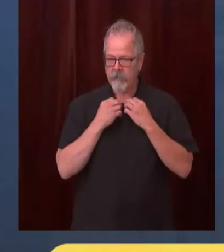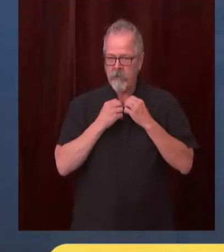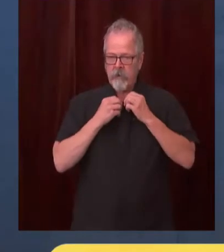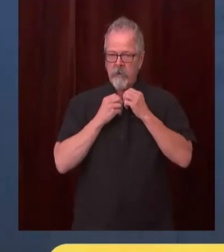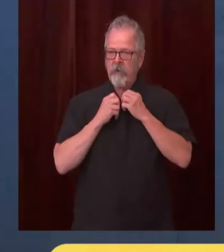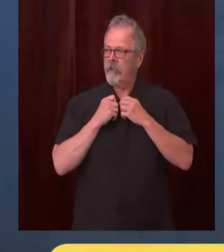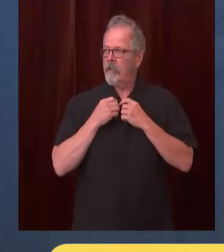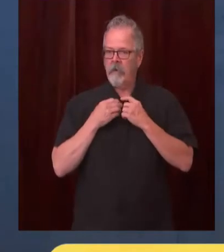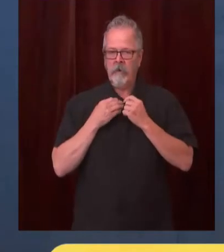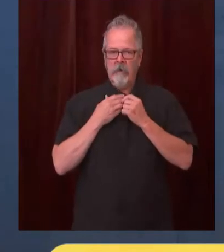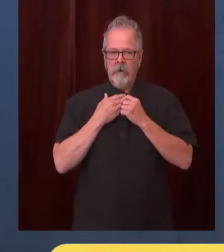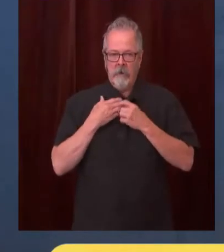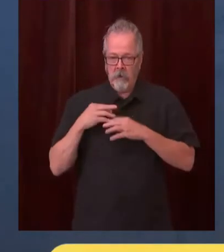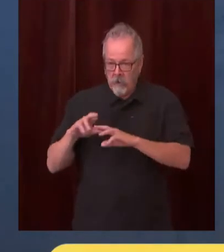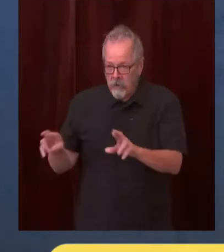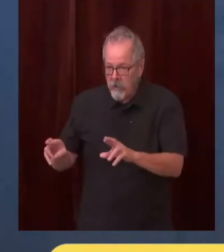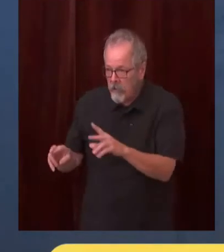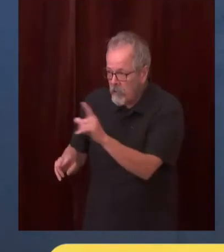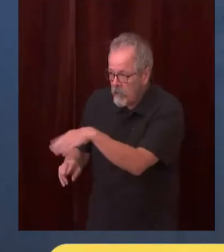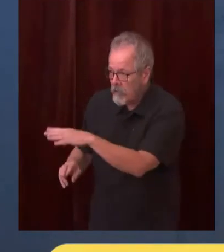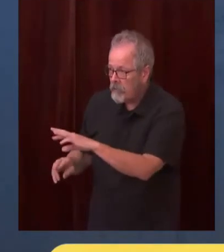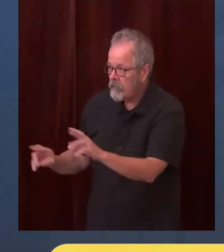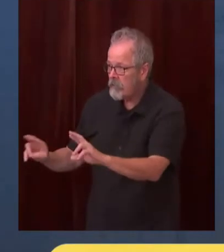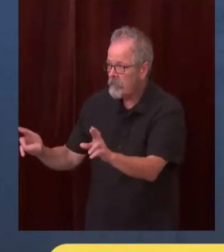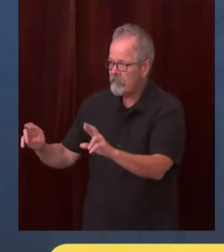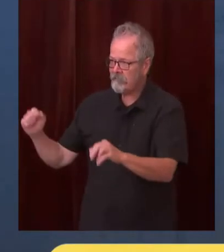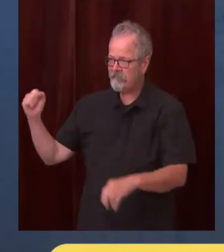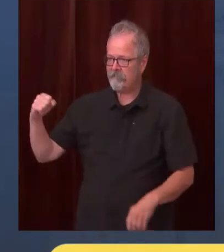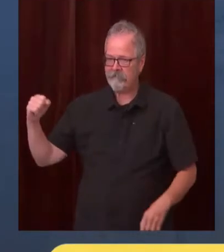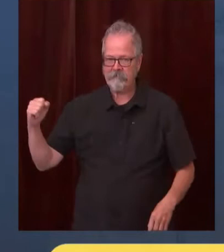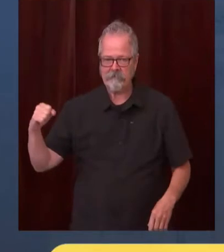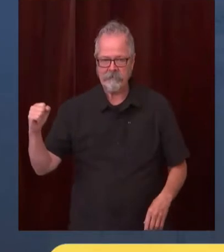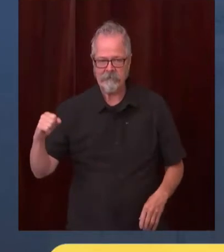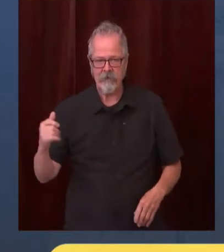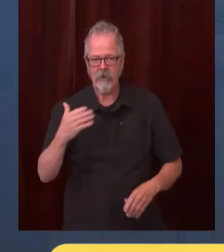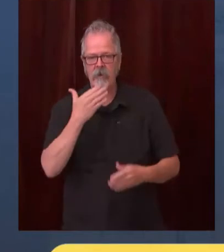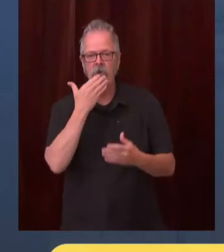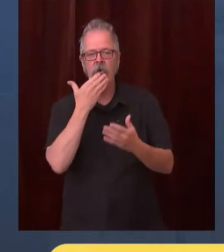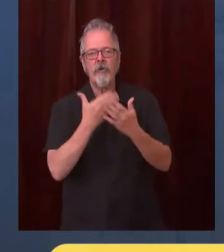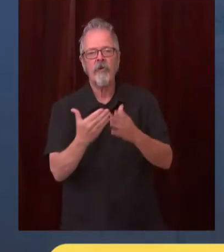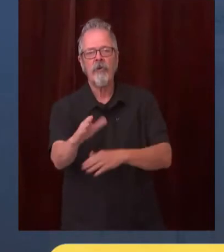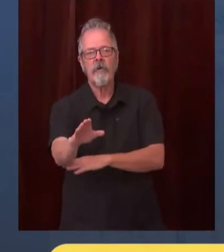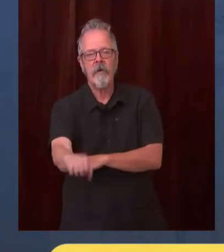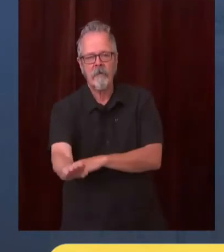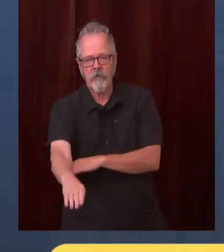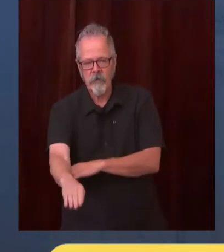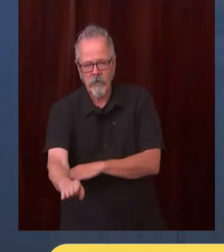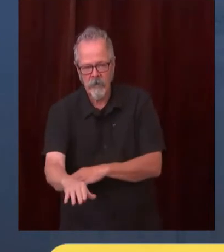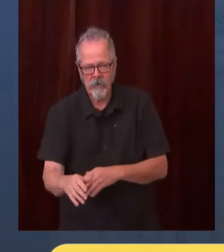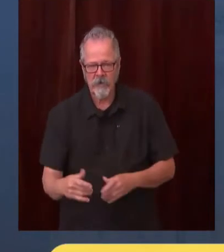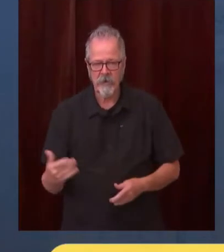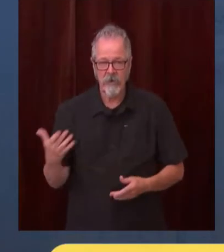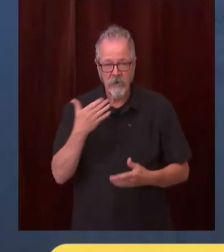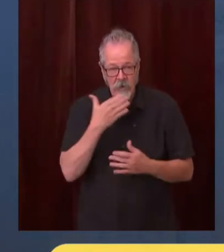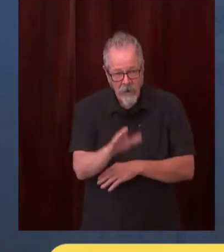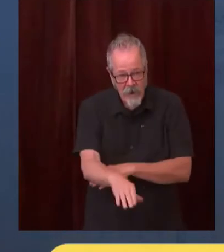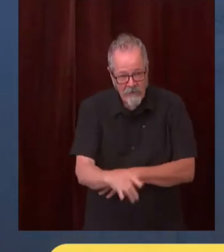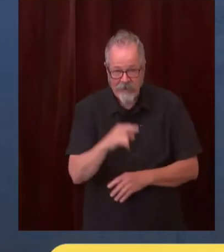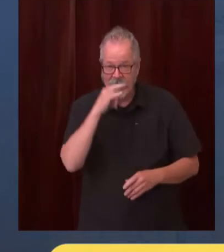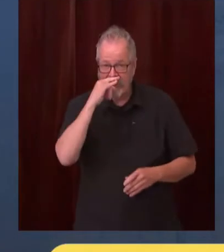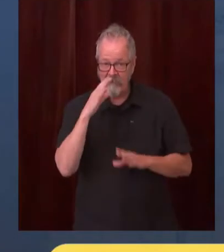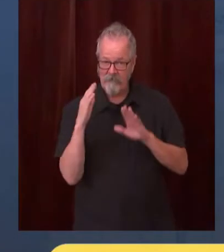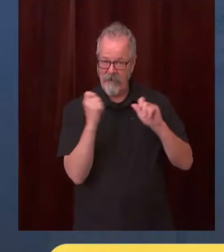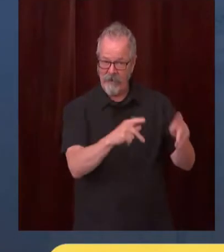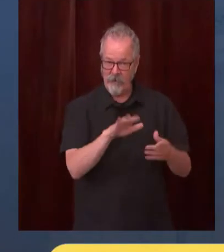how we doing are you ready good afternoon it's a good afternoon we got our kids back in school we're very happy about this